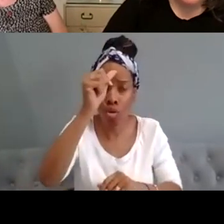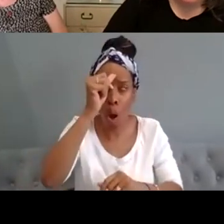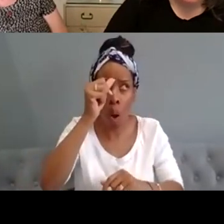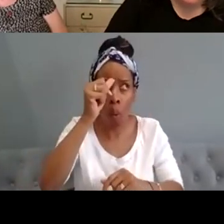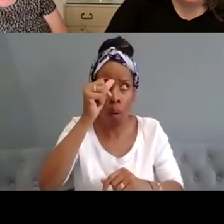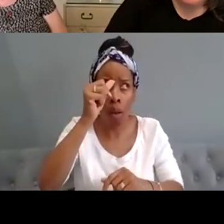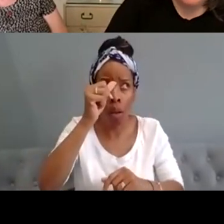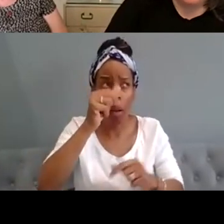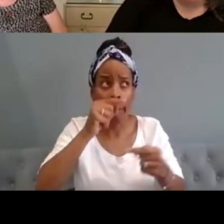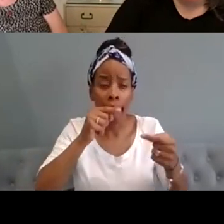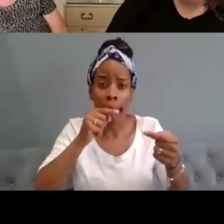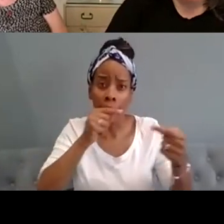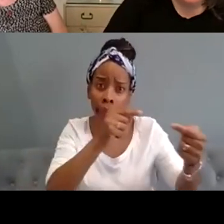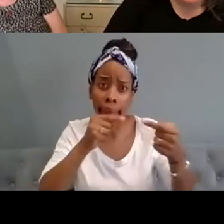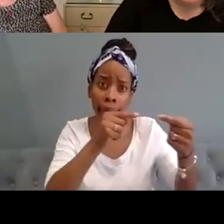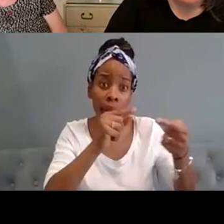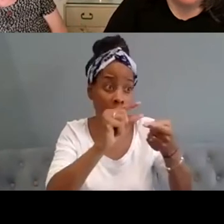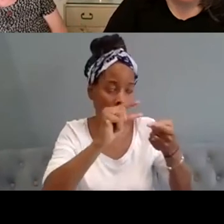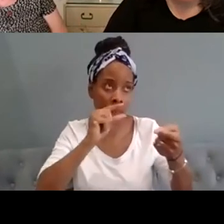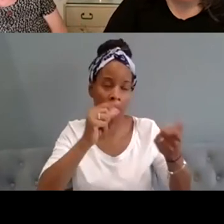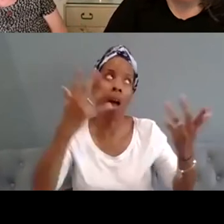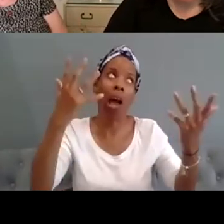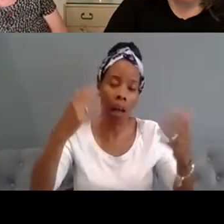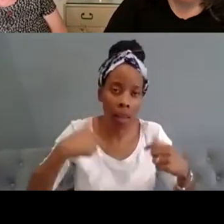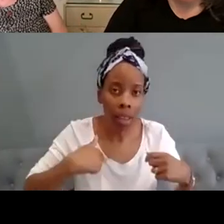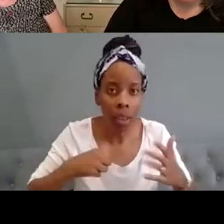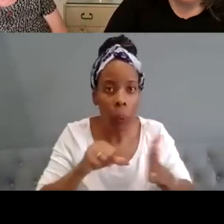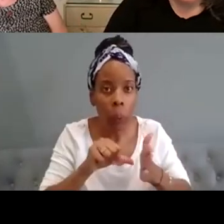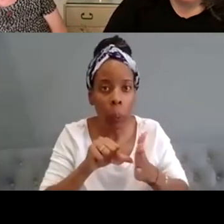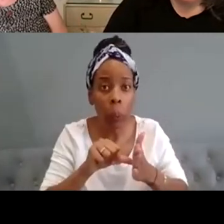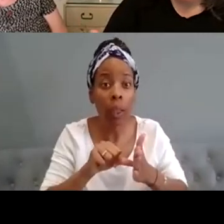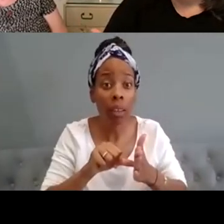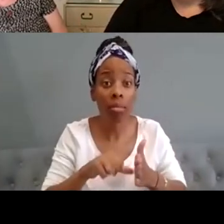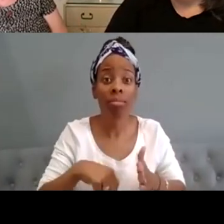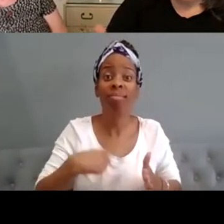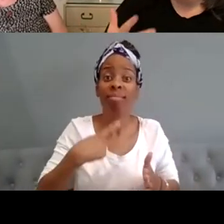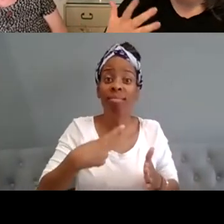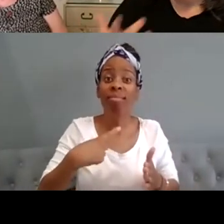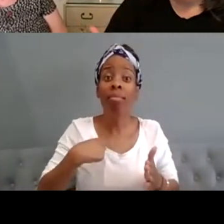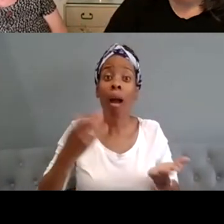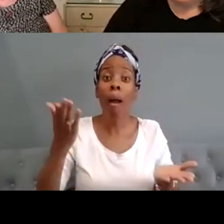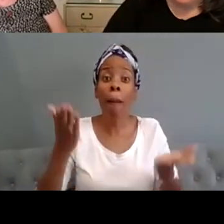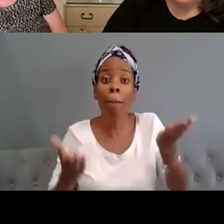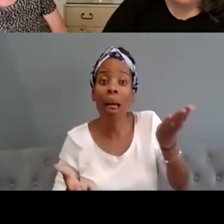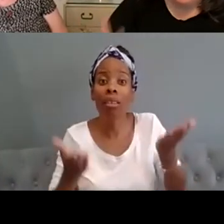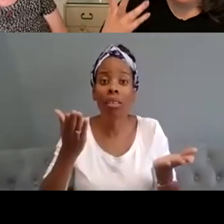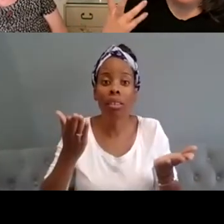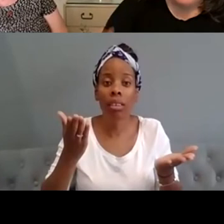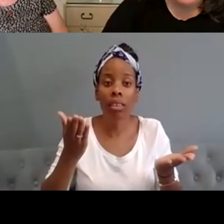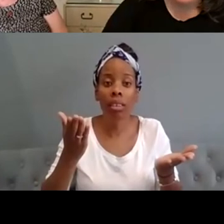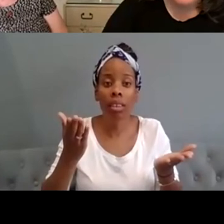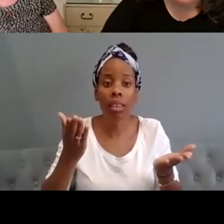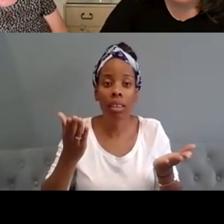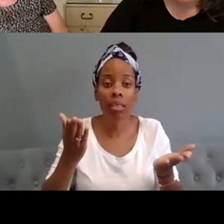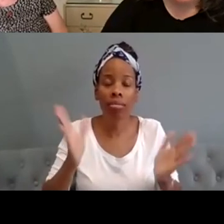and incredibly how i mean we talk about imbalances in terms of i mean i